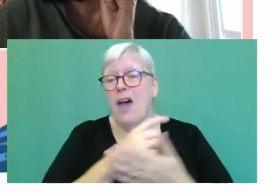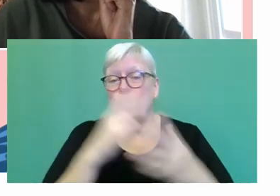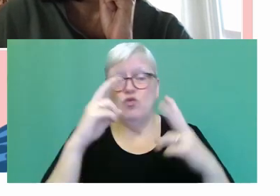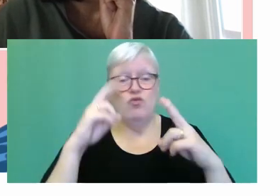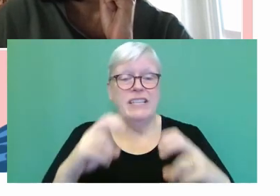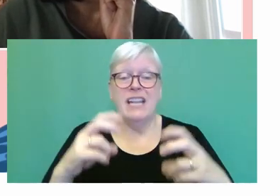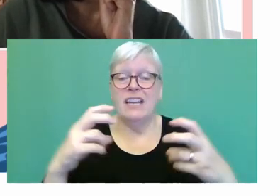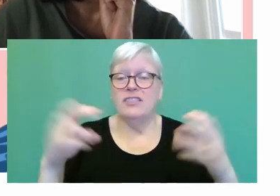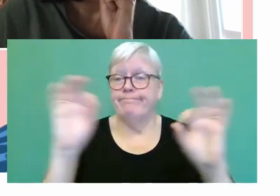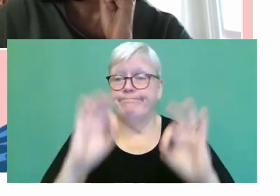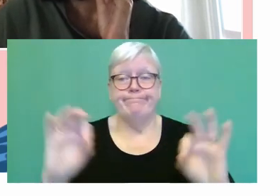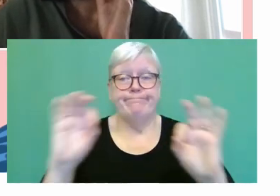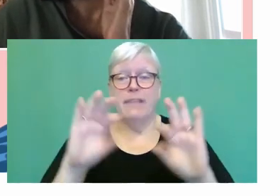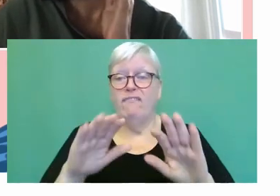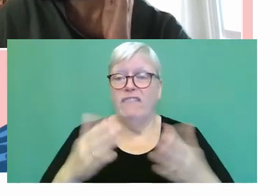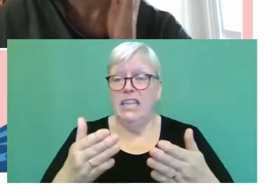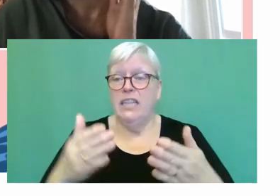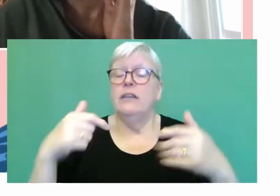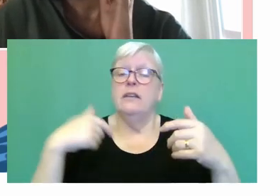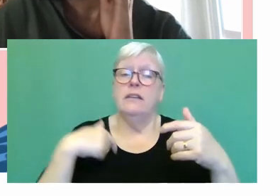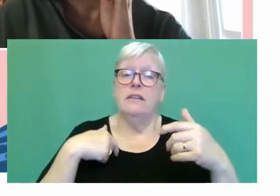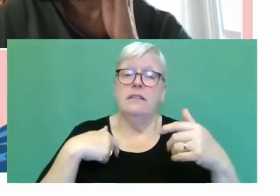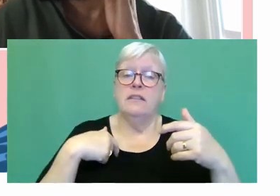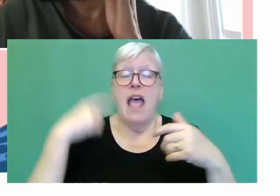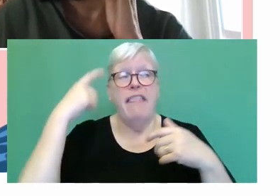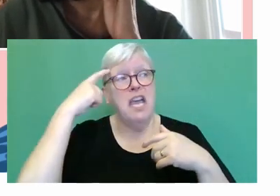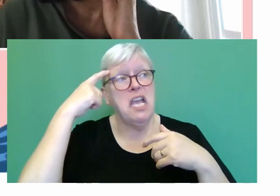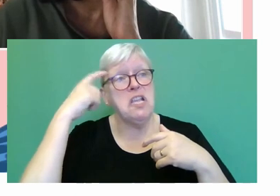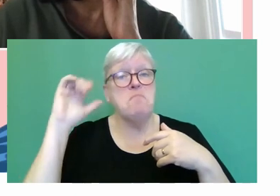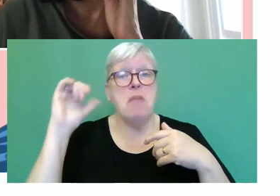I guess the